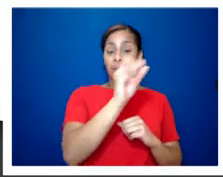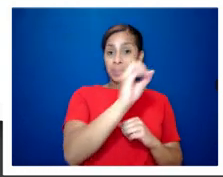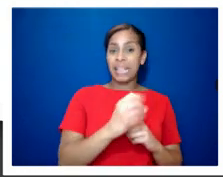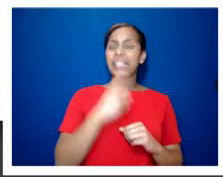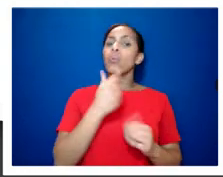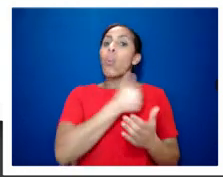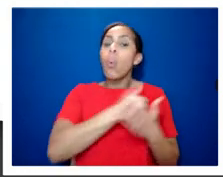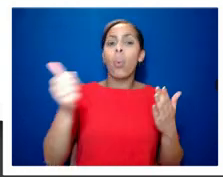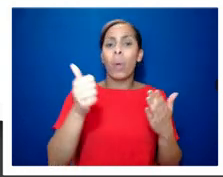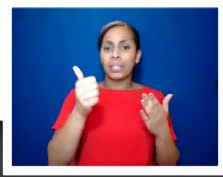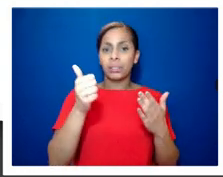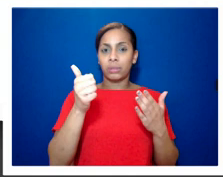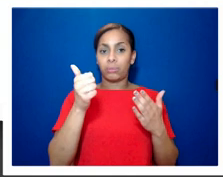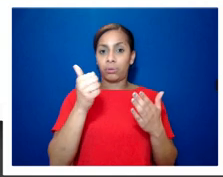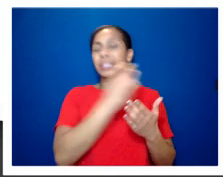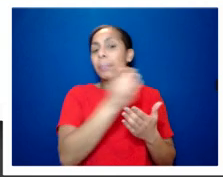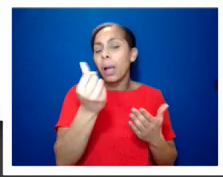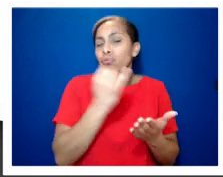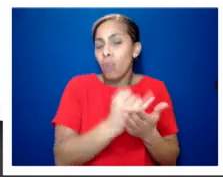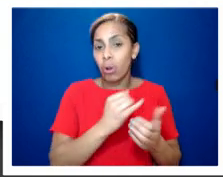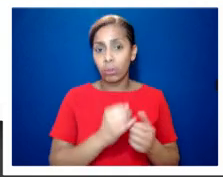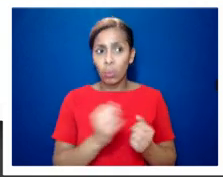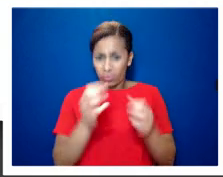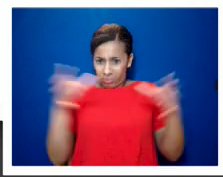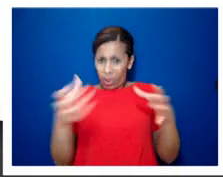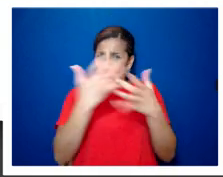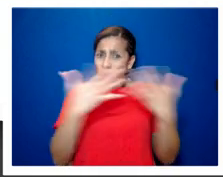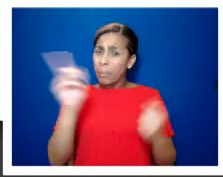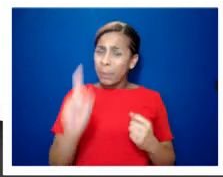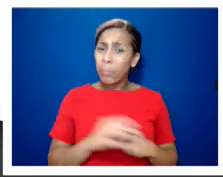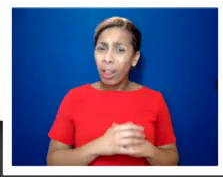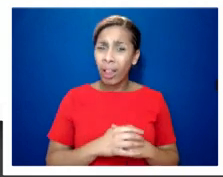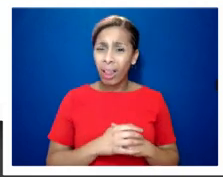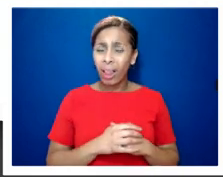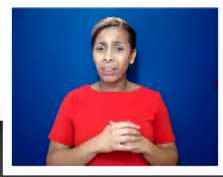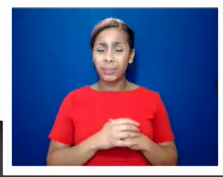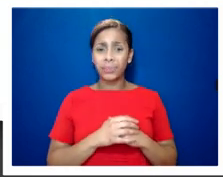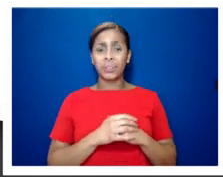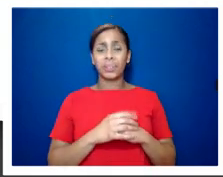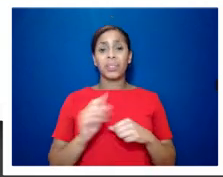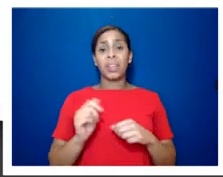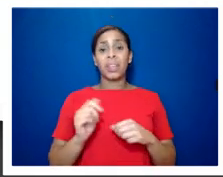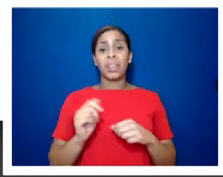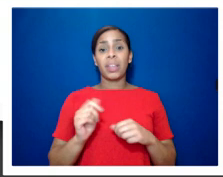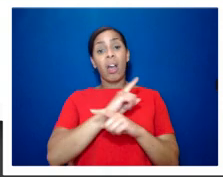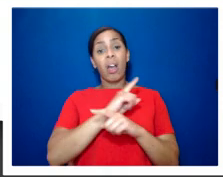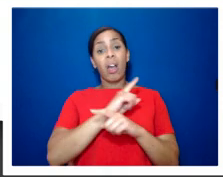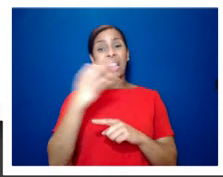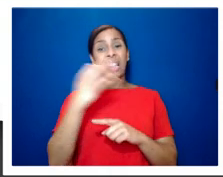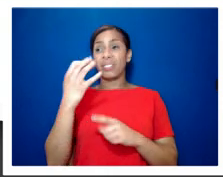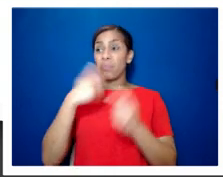people um and in 1988 clause 28 became legal turning into section 28